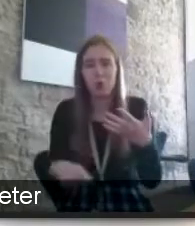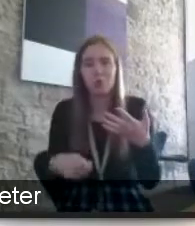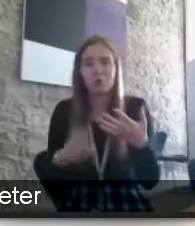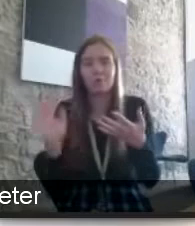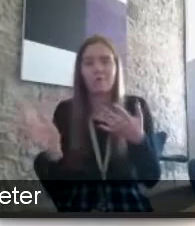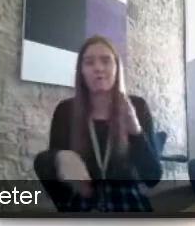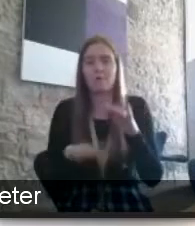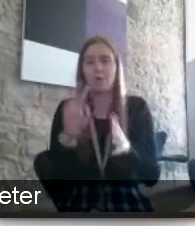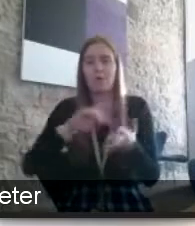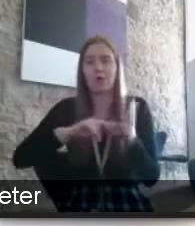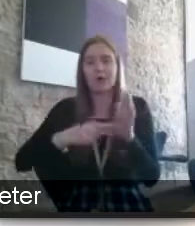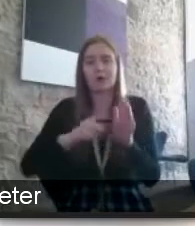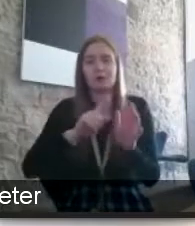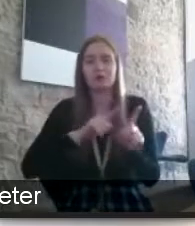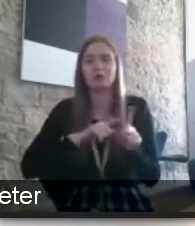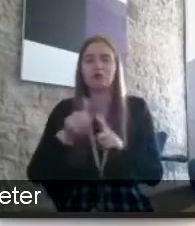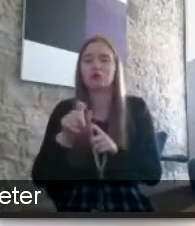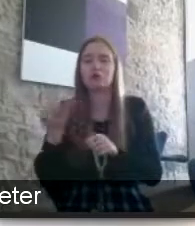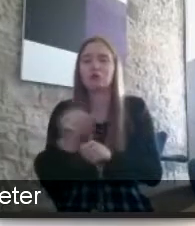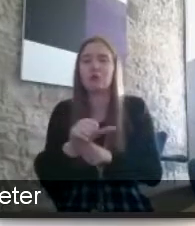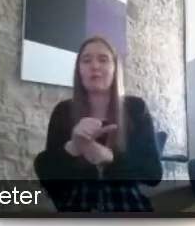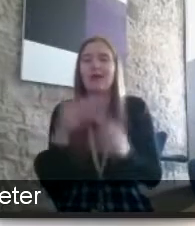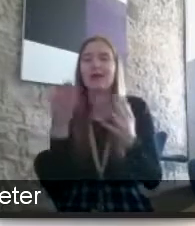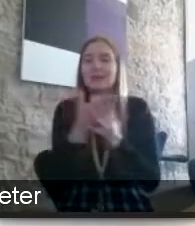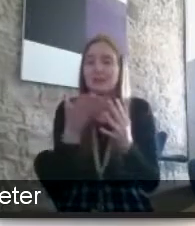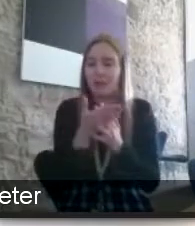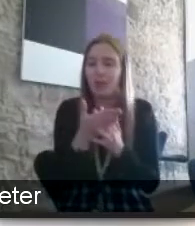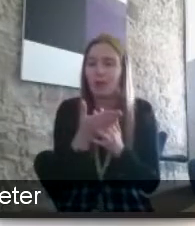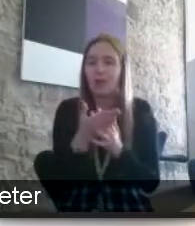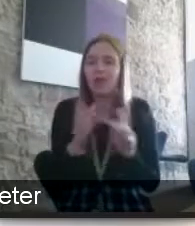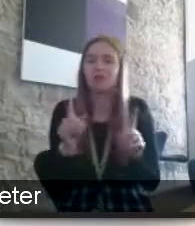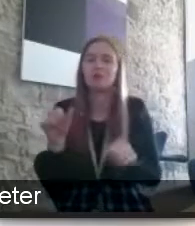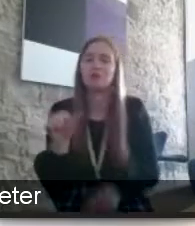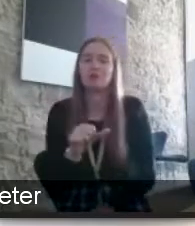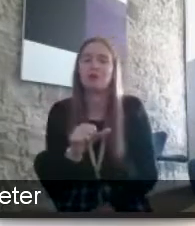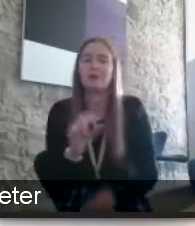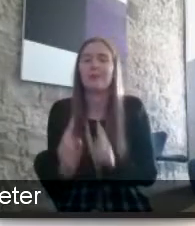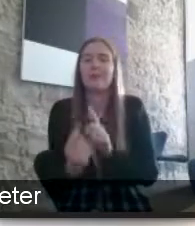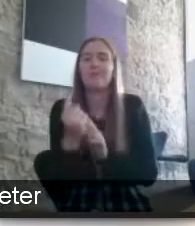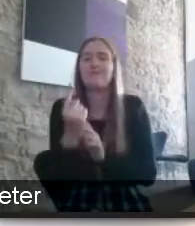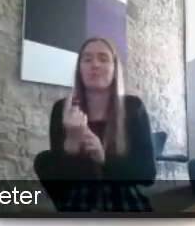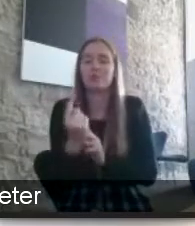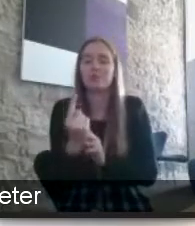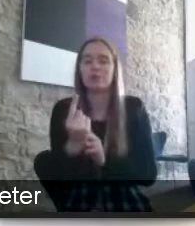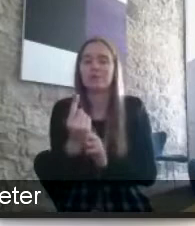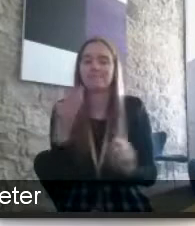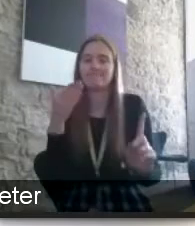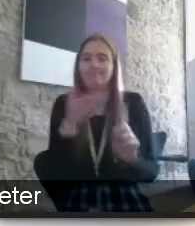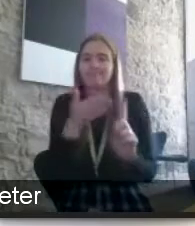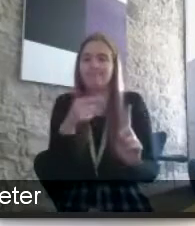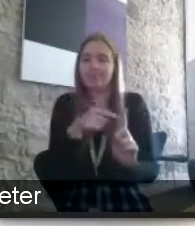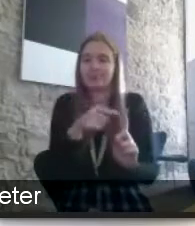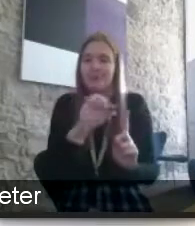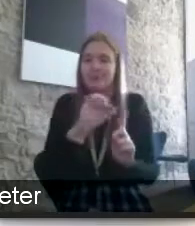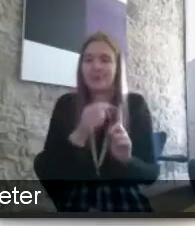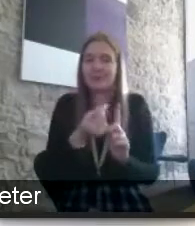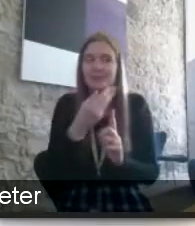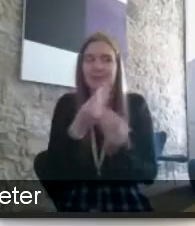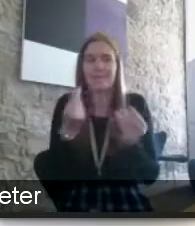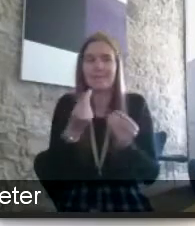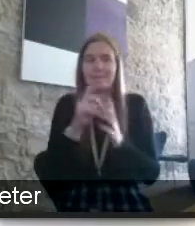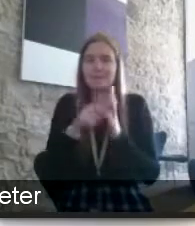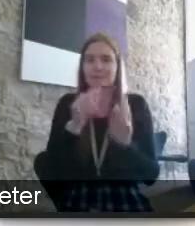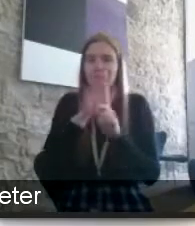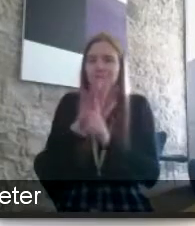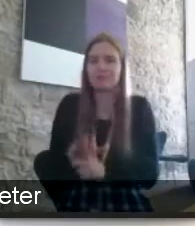should be transparent accessible and we will be the first detection point for some of the discriminations that